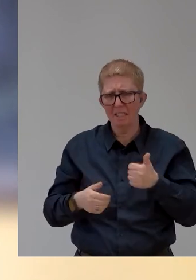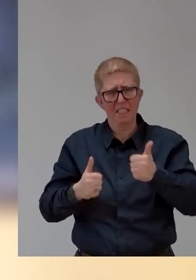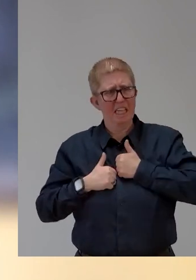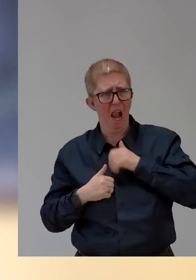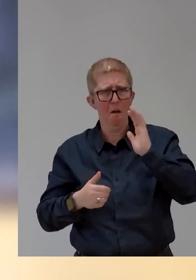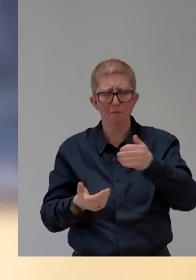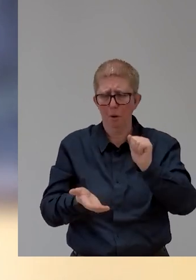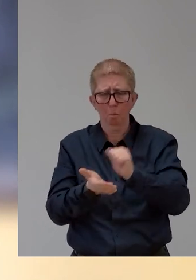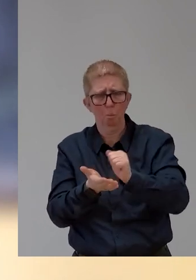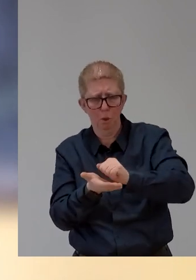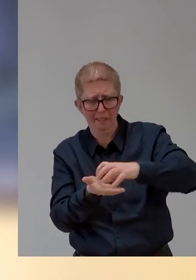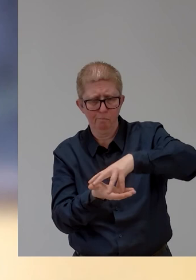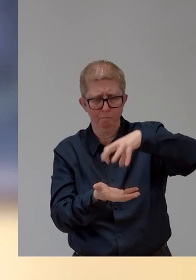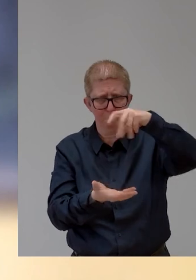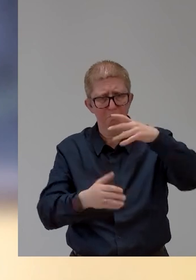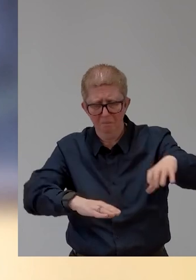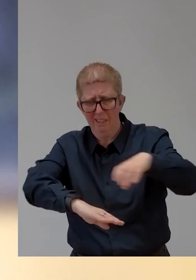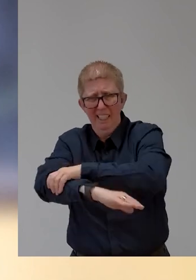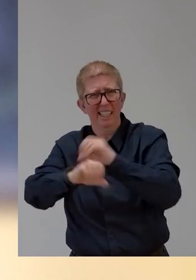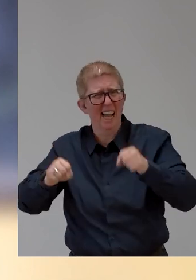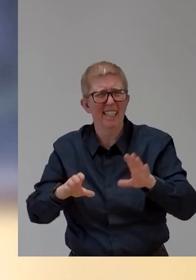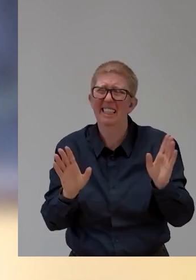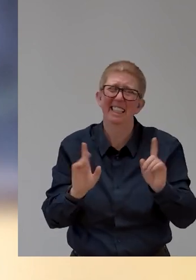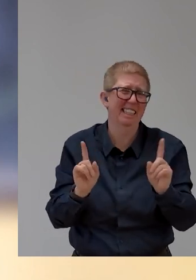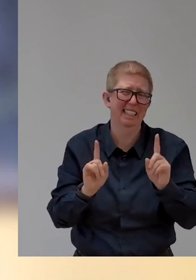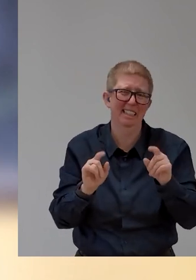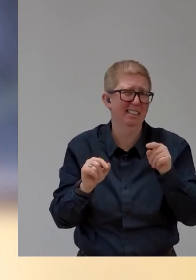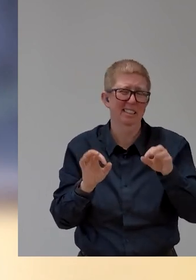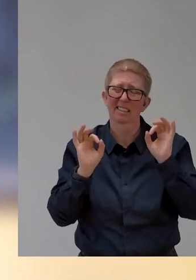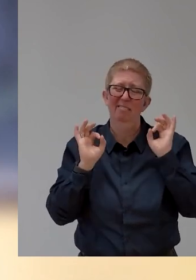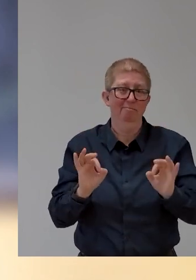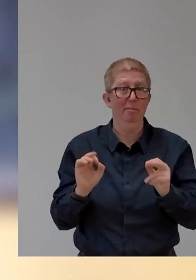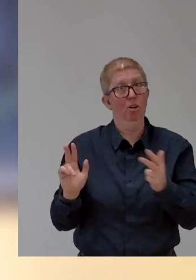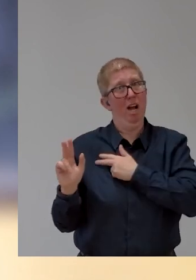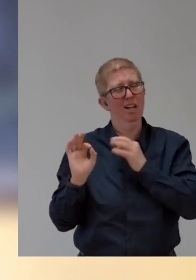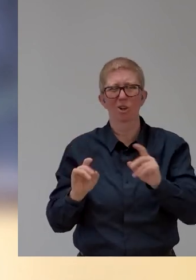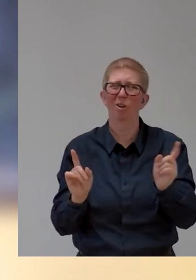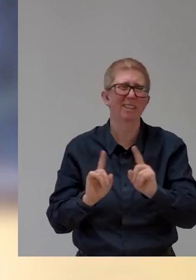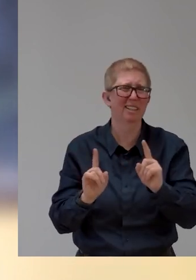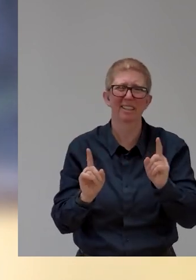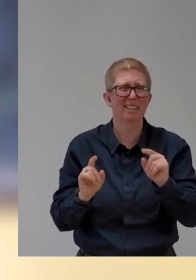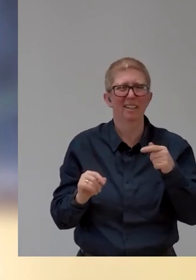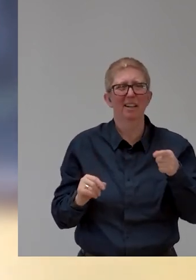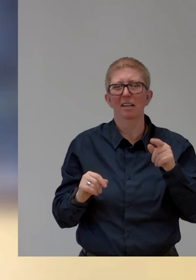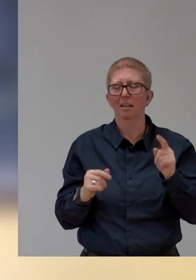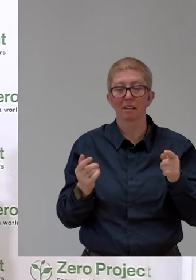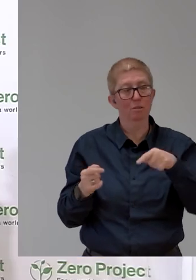Those are very inflated and unrealistic expectations of a technology that's transforming a lot of things already.